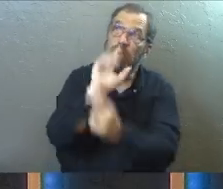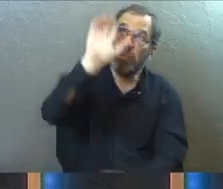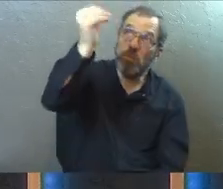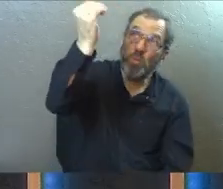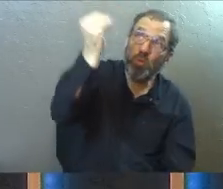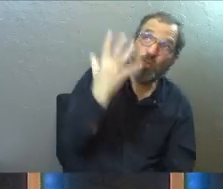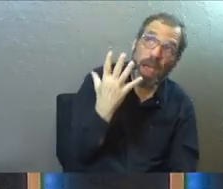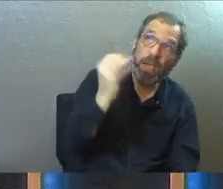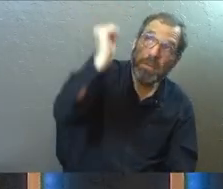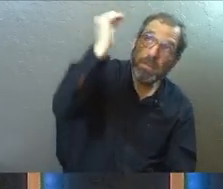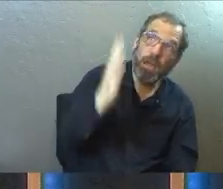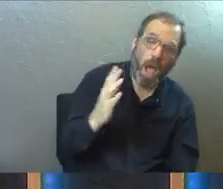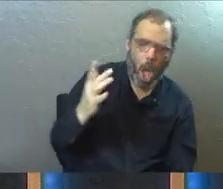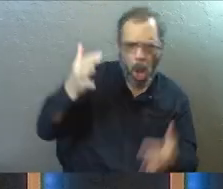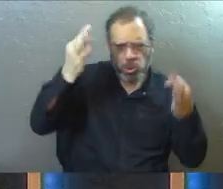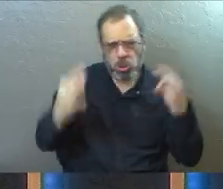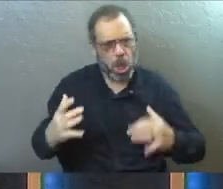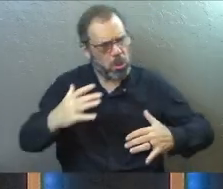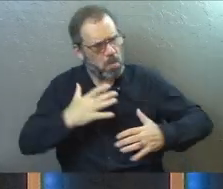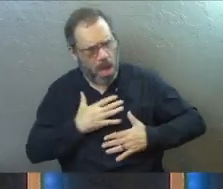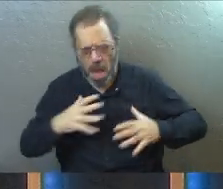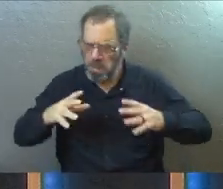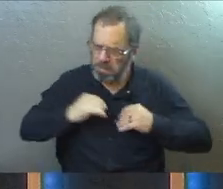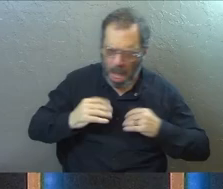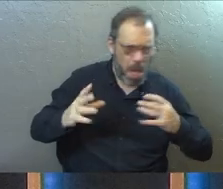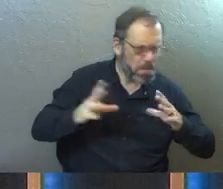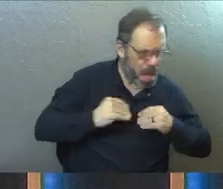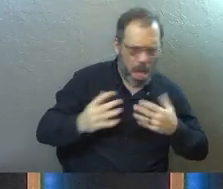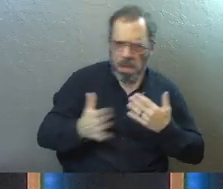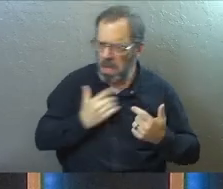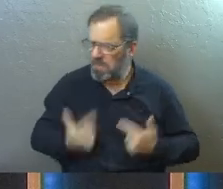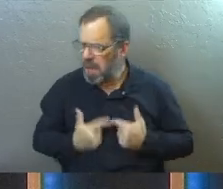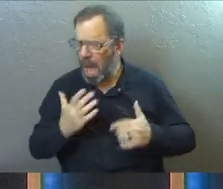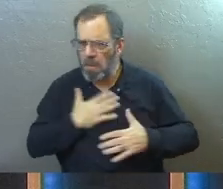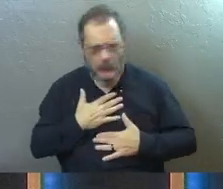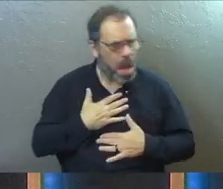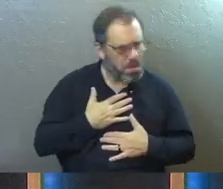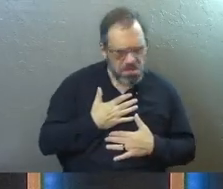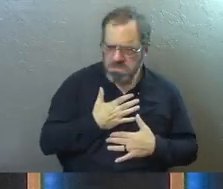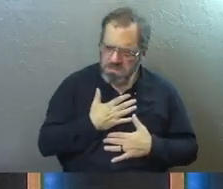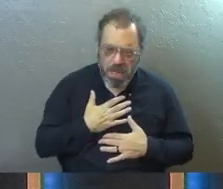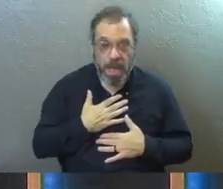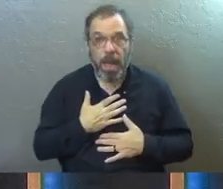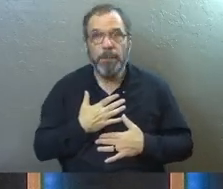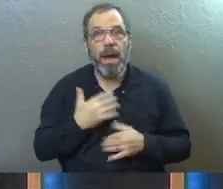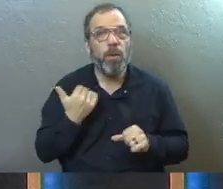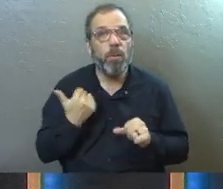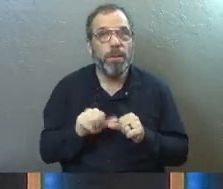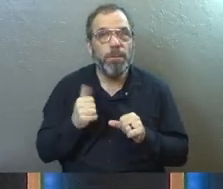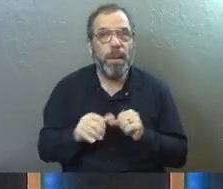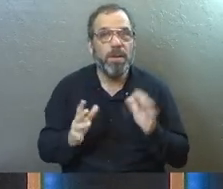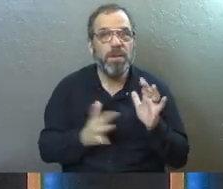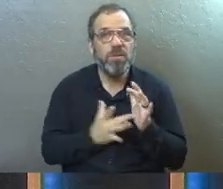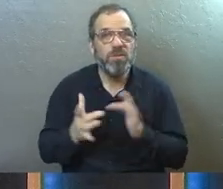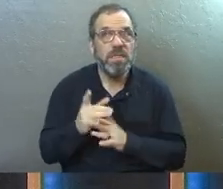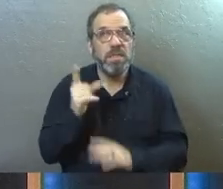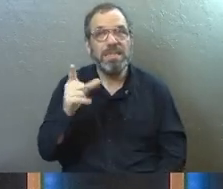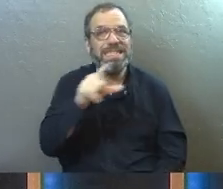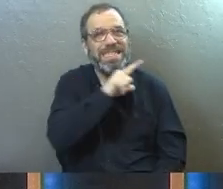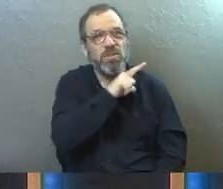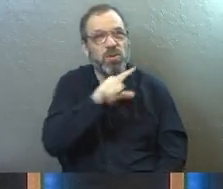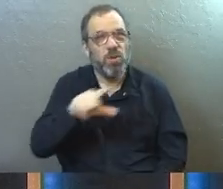grace, we get to make whatever choices and live whatever lifestyle that we want to live. And we forget that Jesus is Lord.